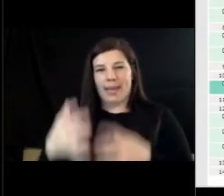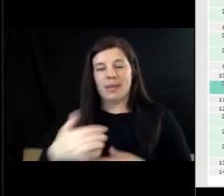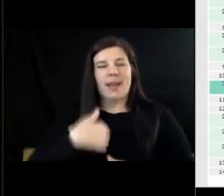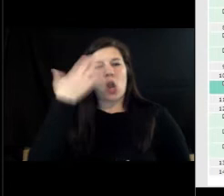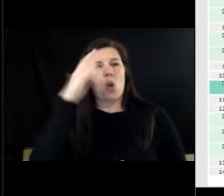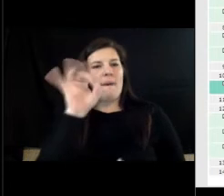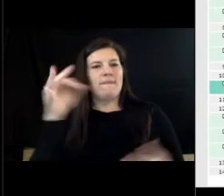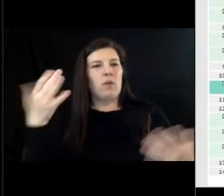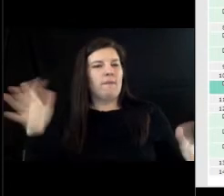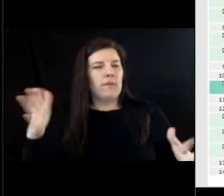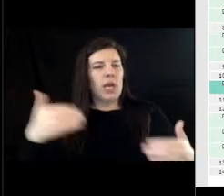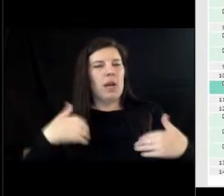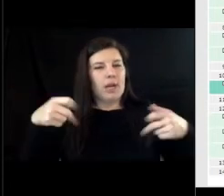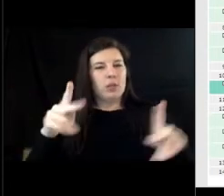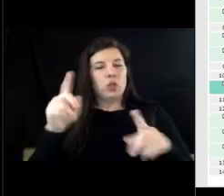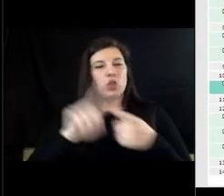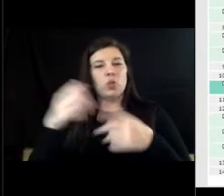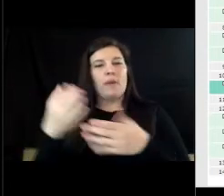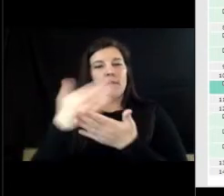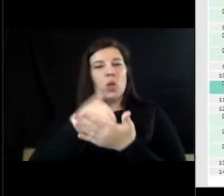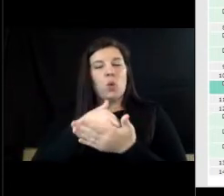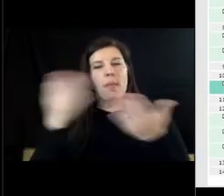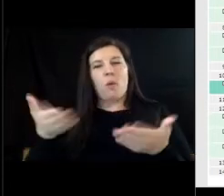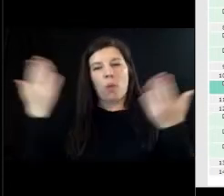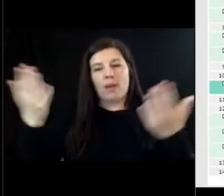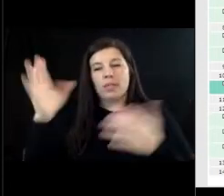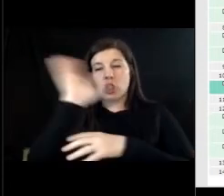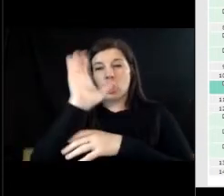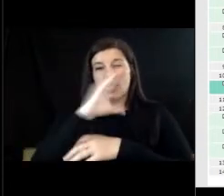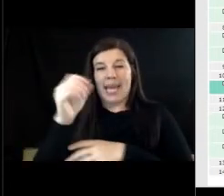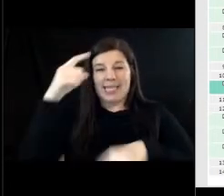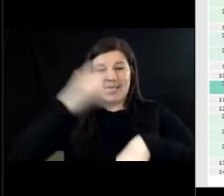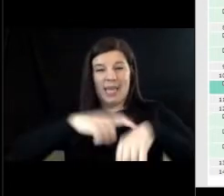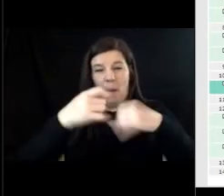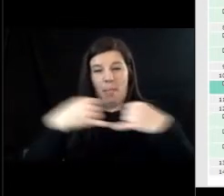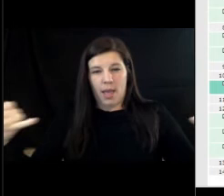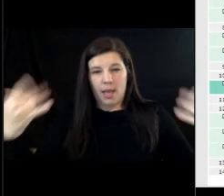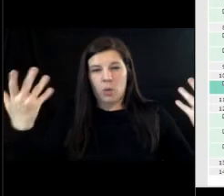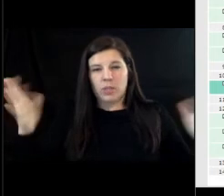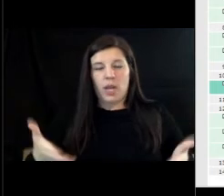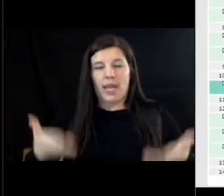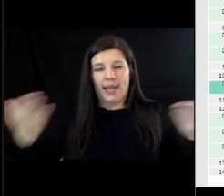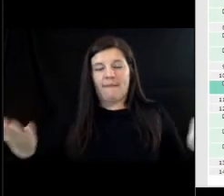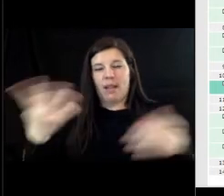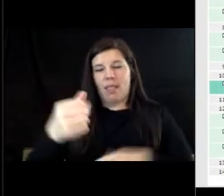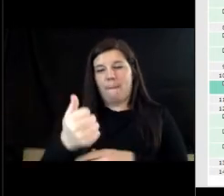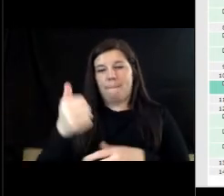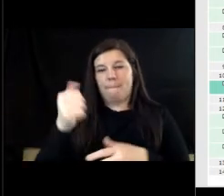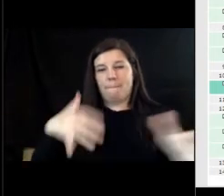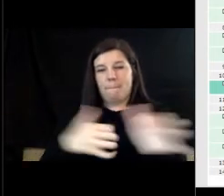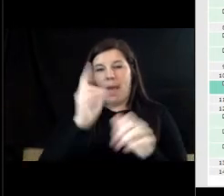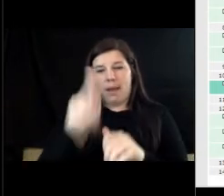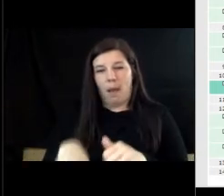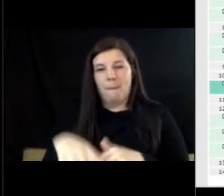review the um proposed search and timeline that was provided in the backup of the agenda but i um